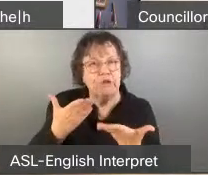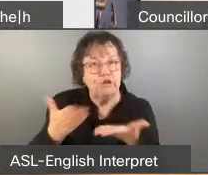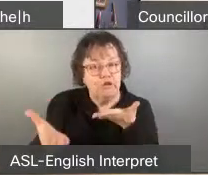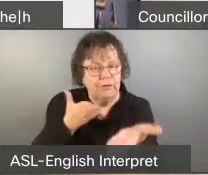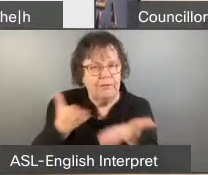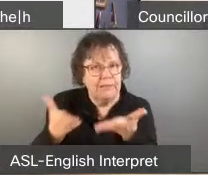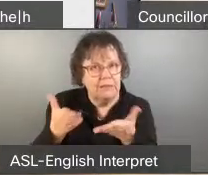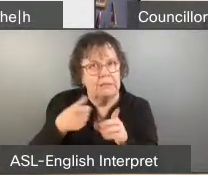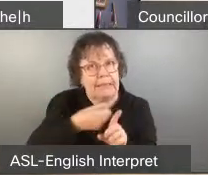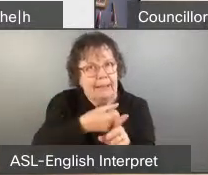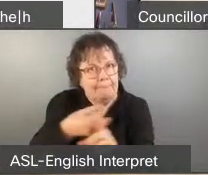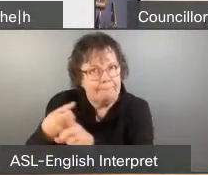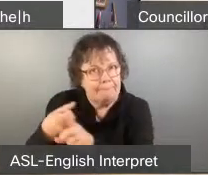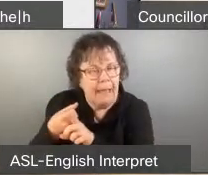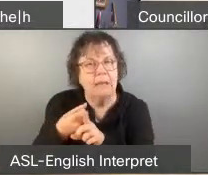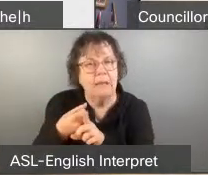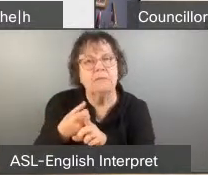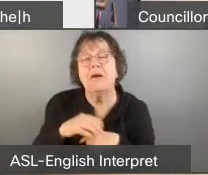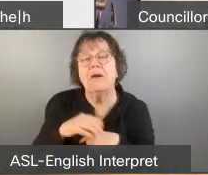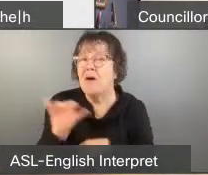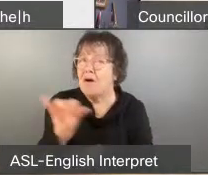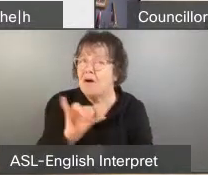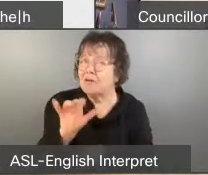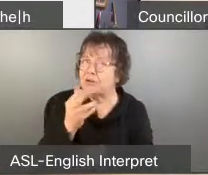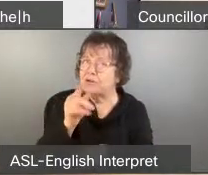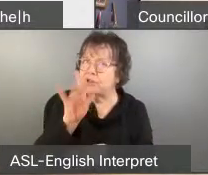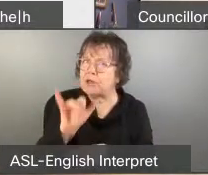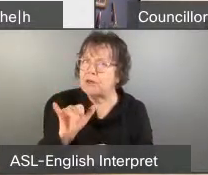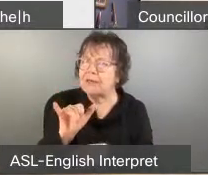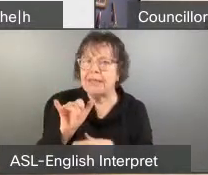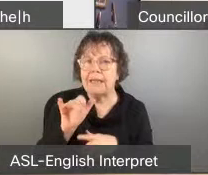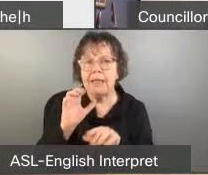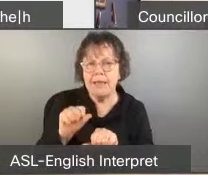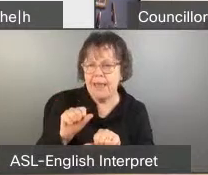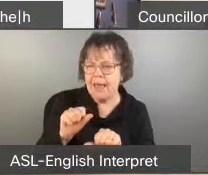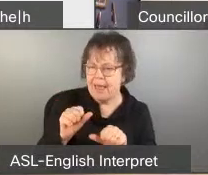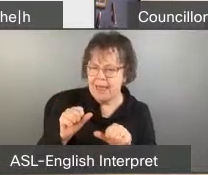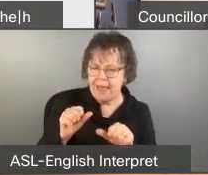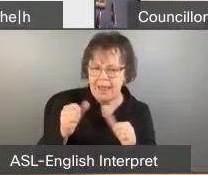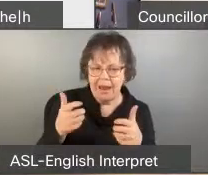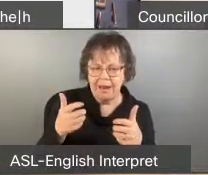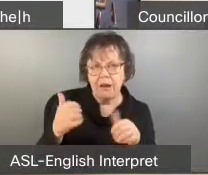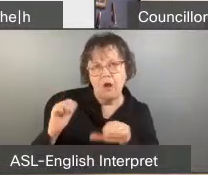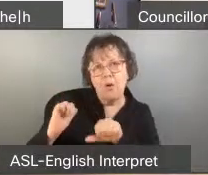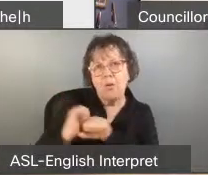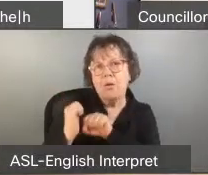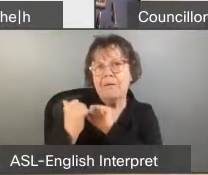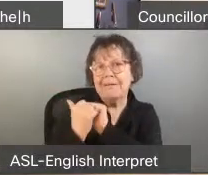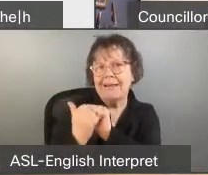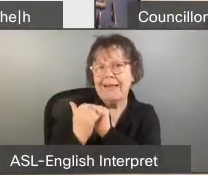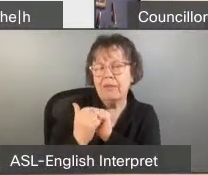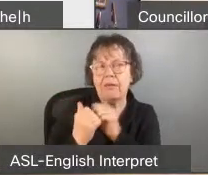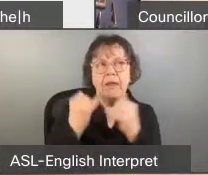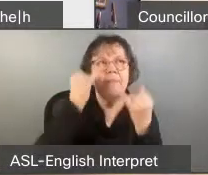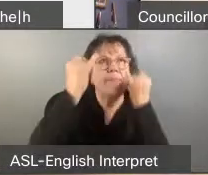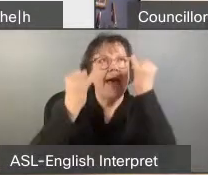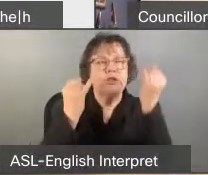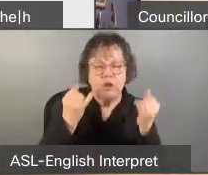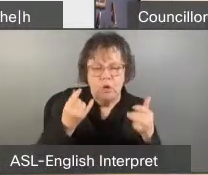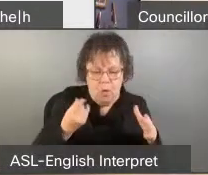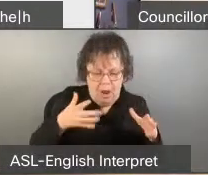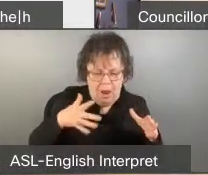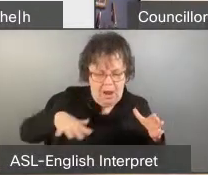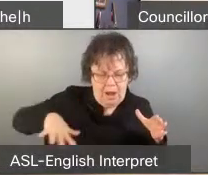that, those charities can create this culture of working together. Can you imagine one mega center where global medic volunteers